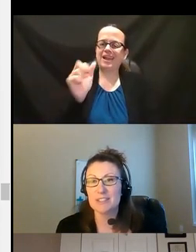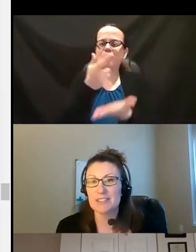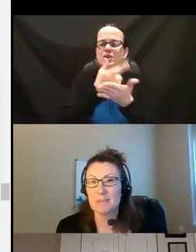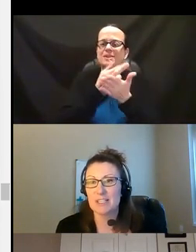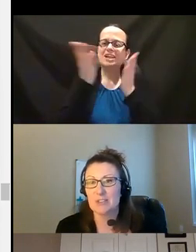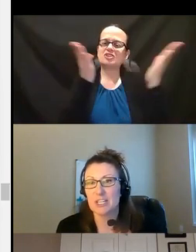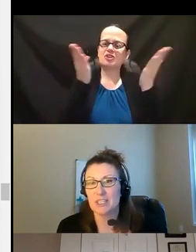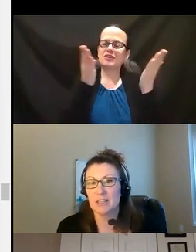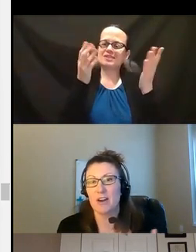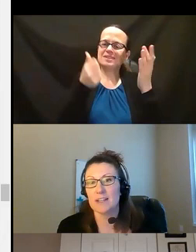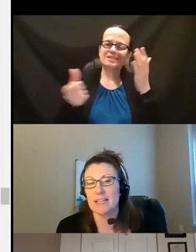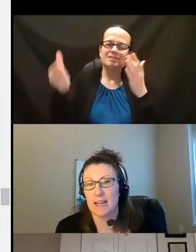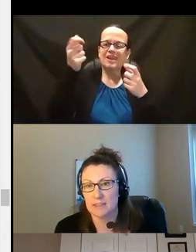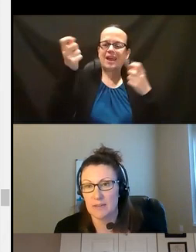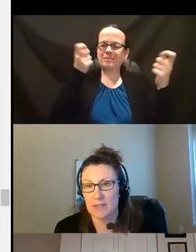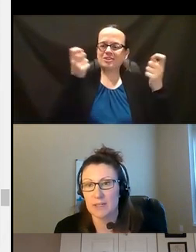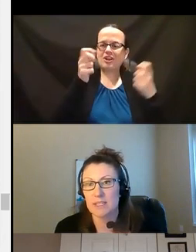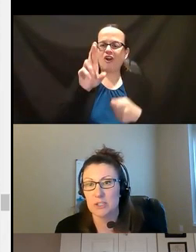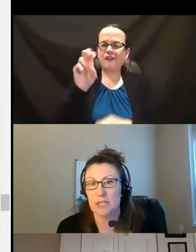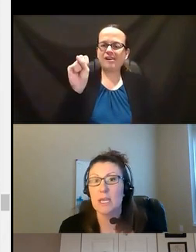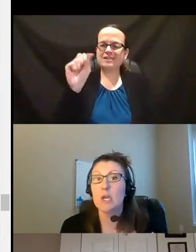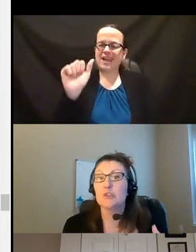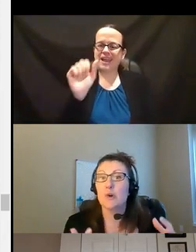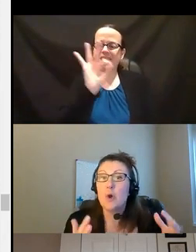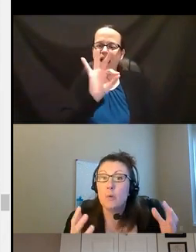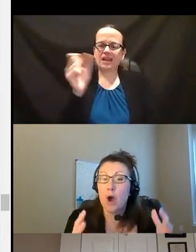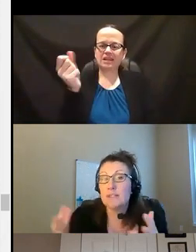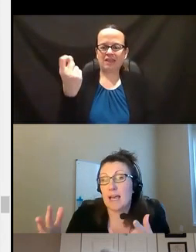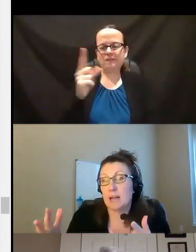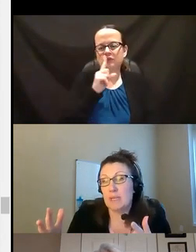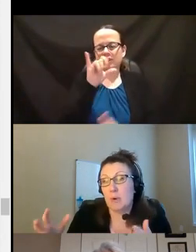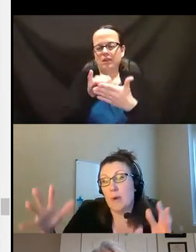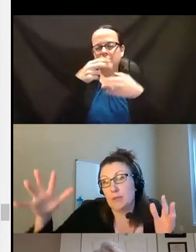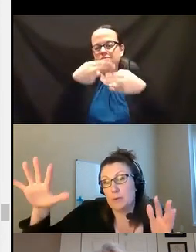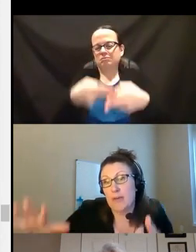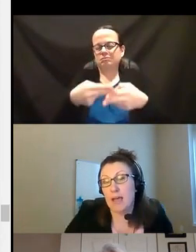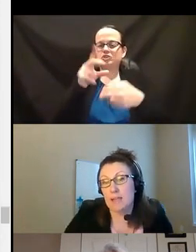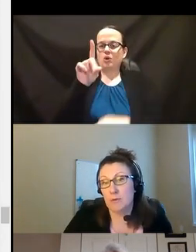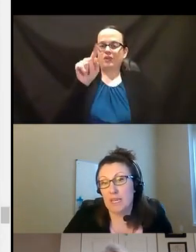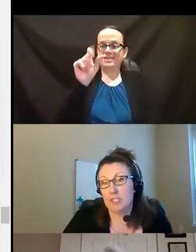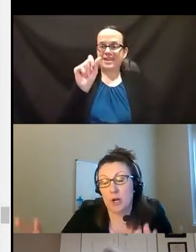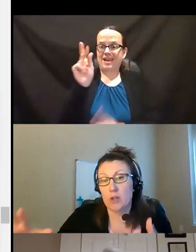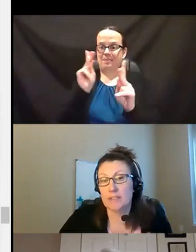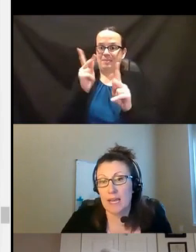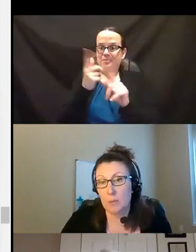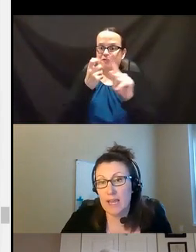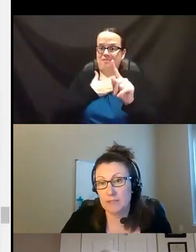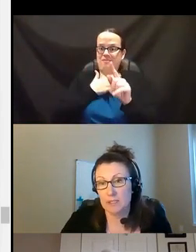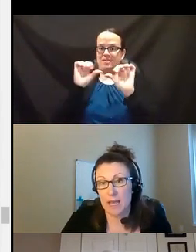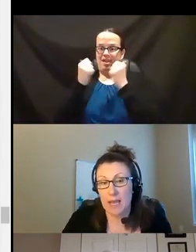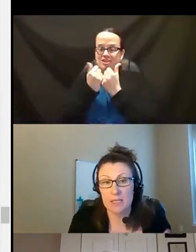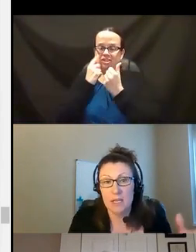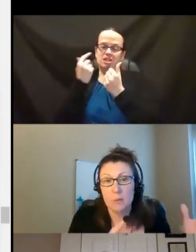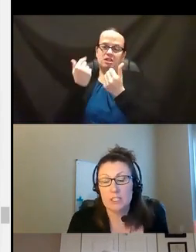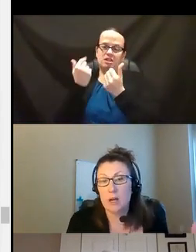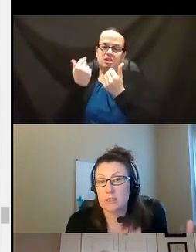Services Administration, RSA 9-11, essentially. So our data people went through that information on all the data we have to